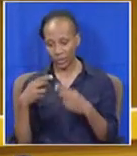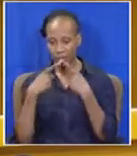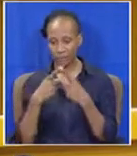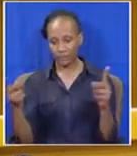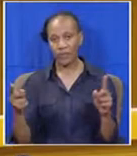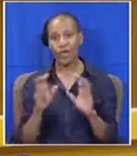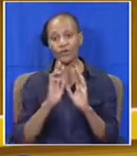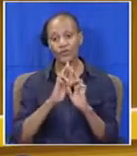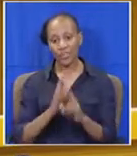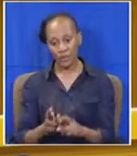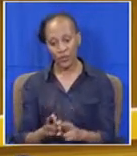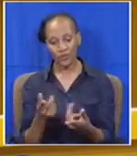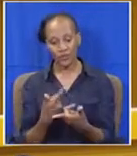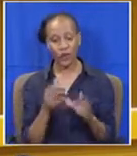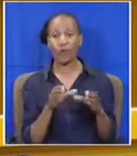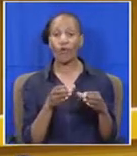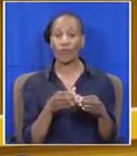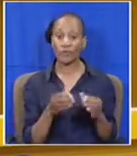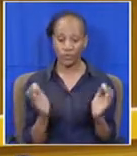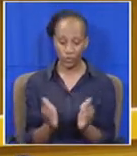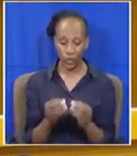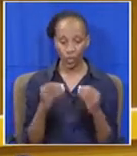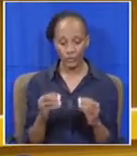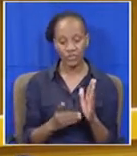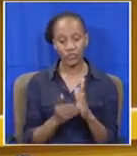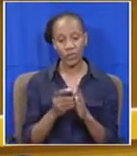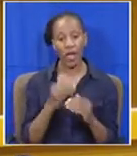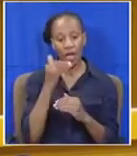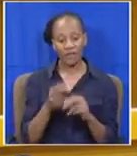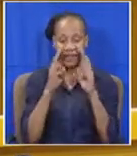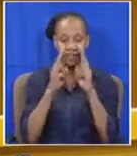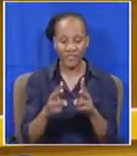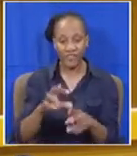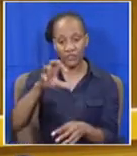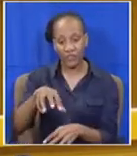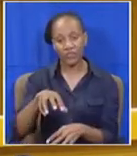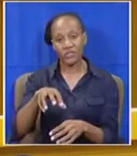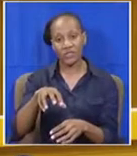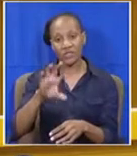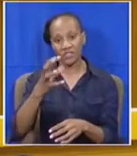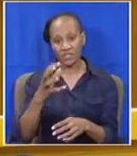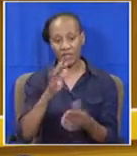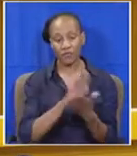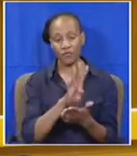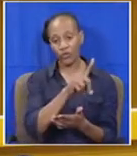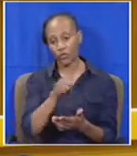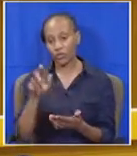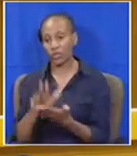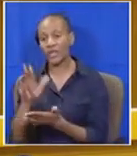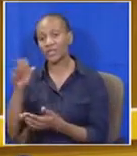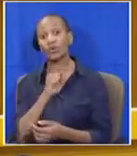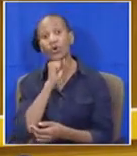a portfolio committee on small business development oversight visit to Free State from the 14th to the 18th August